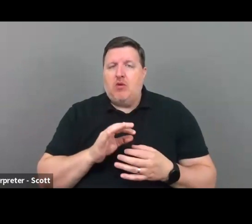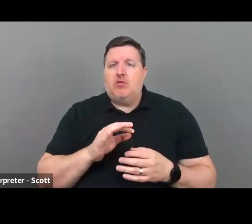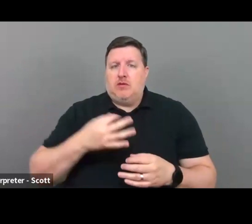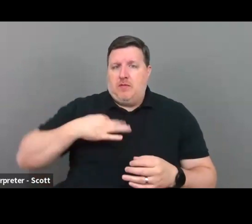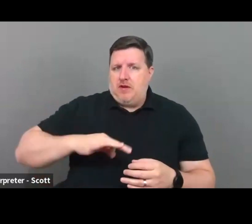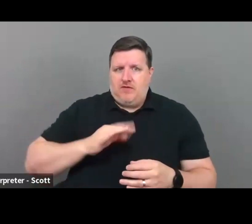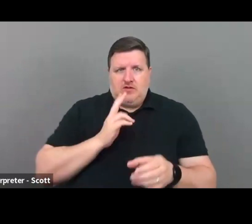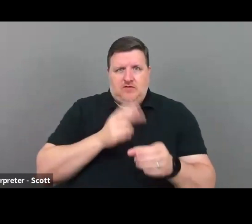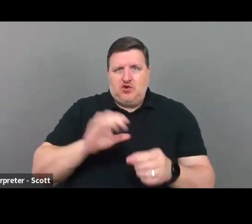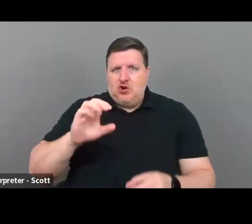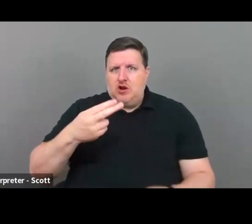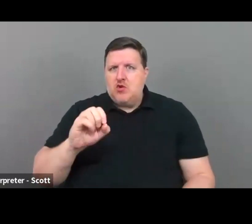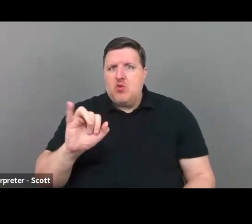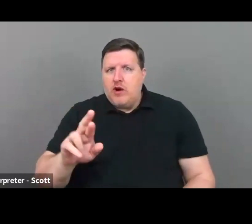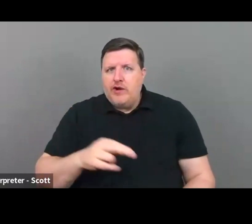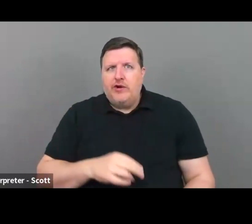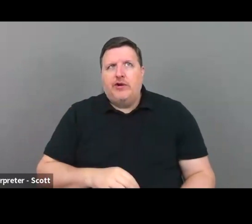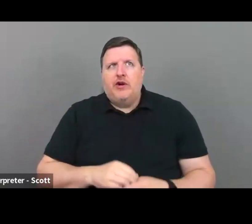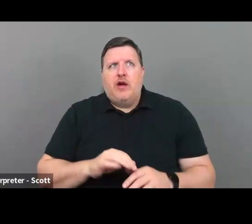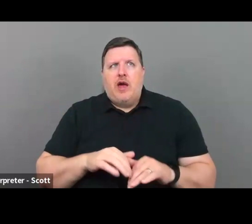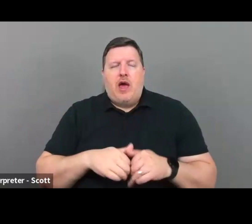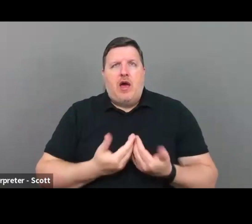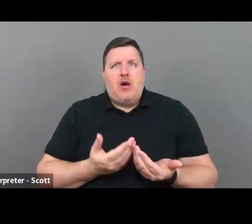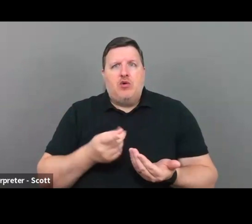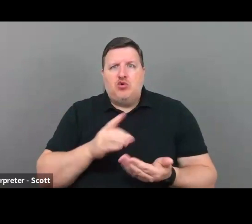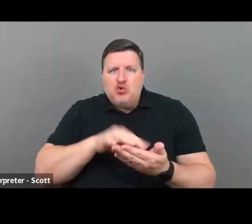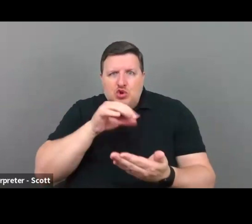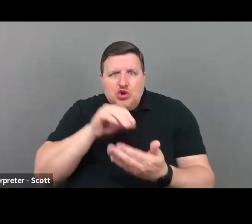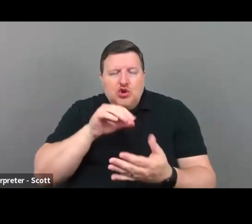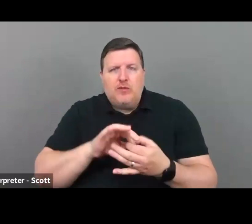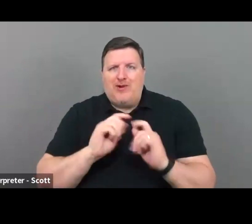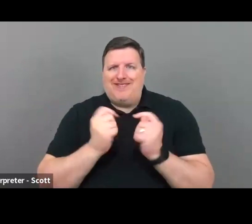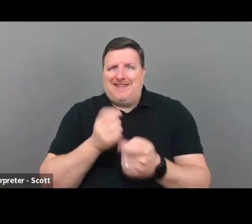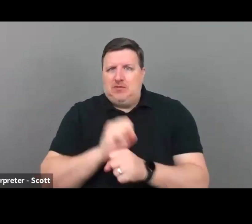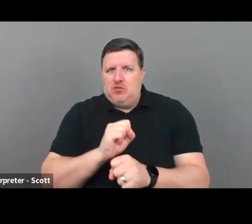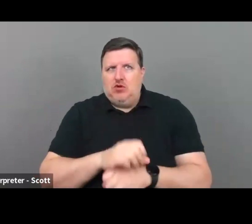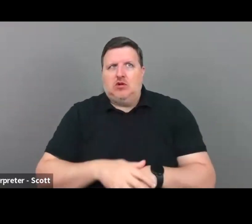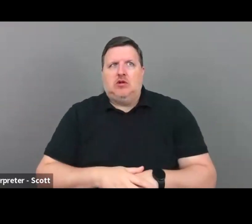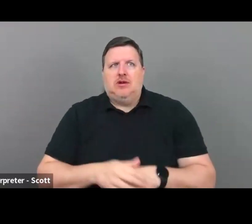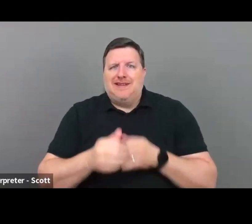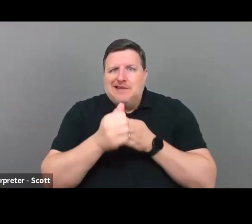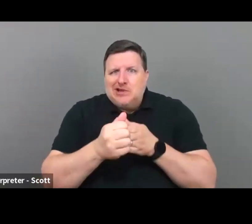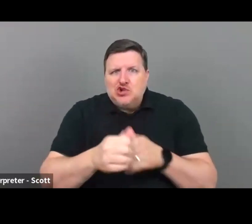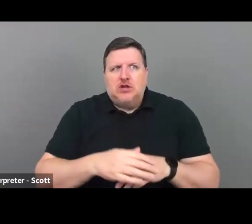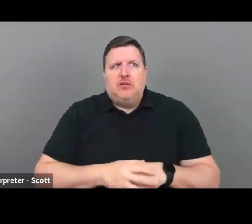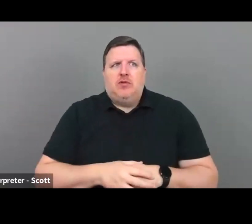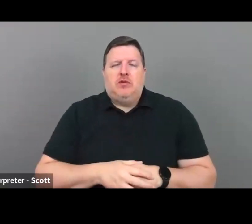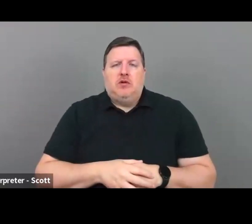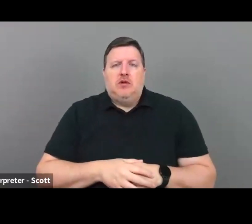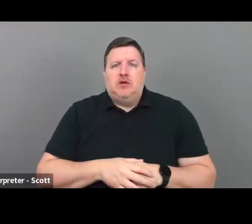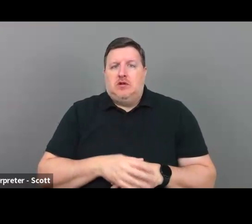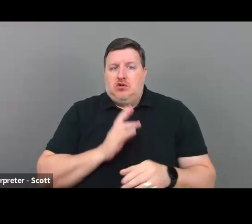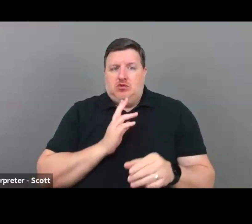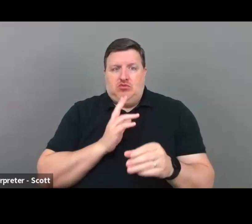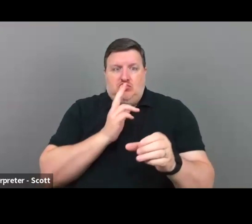about how it's, um, you, uh, learn about teamwork. You learn about leadership. You join a